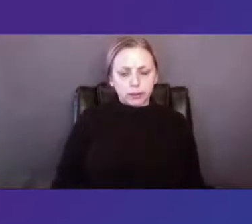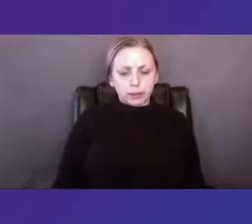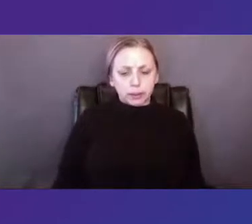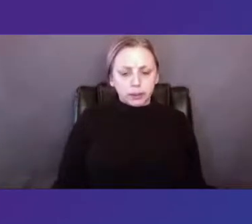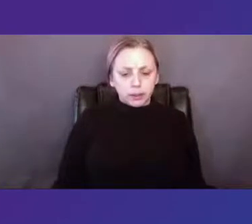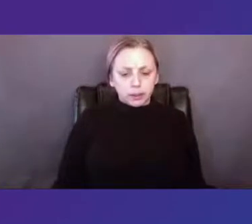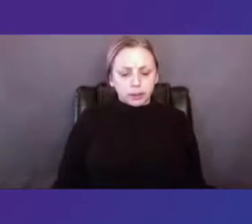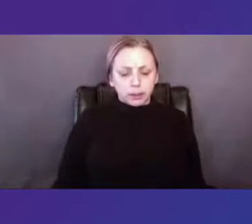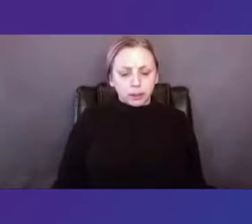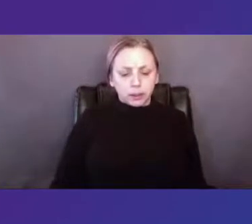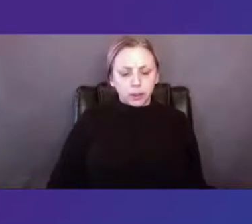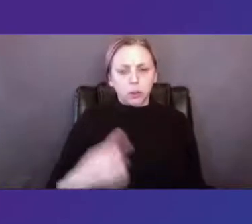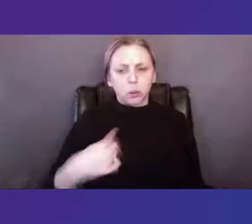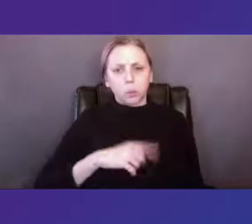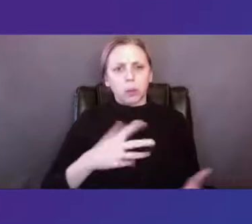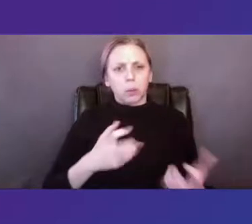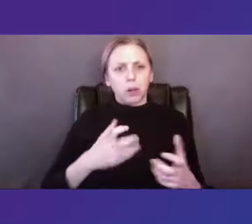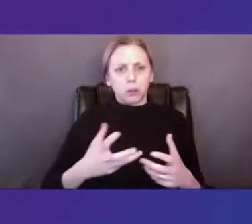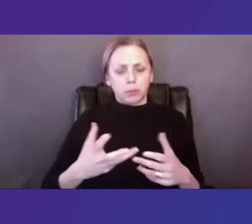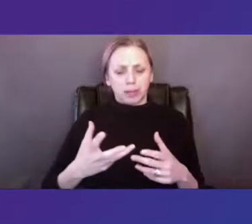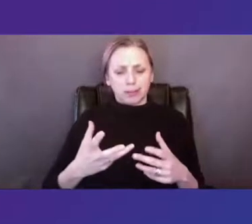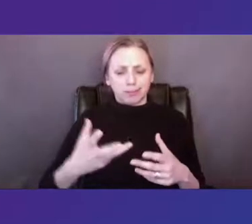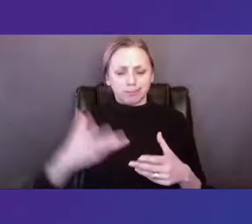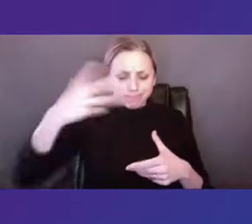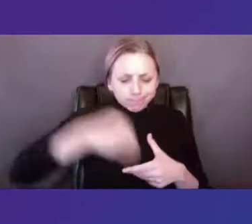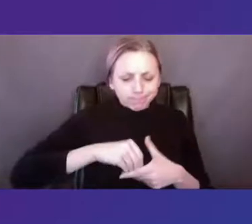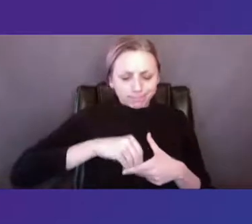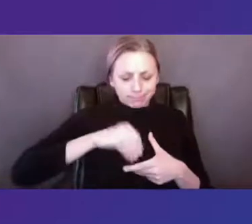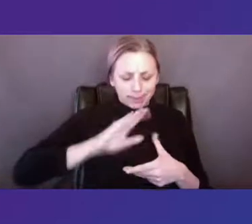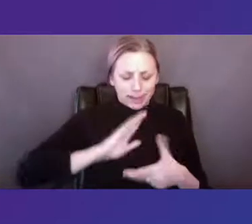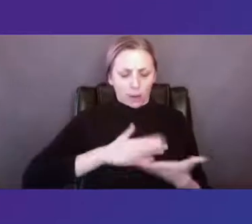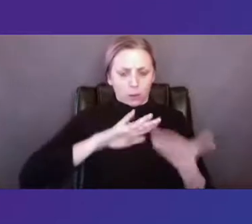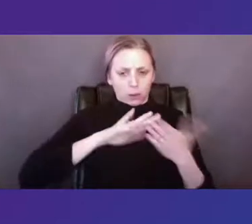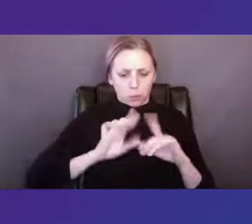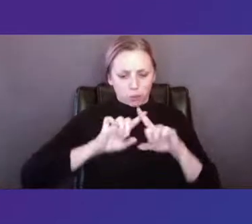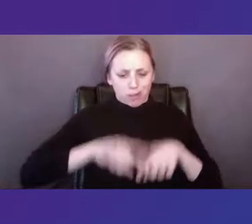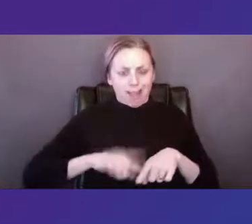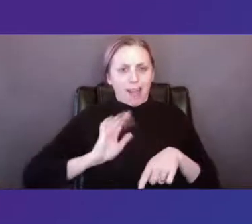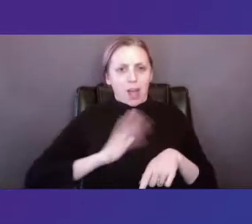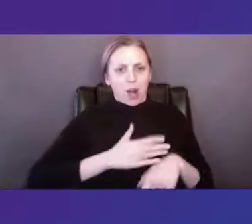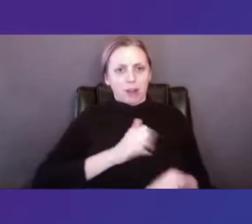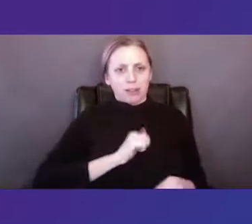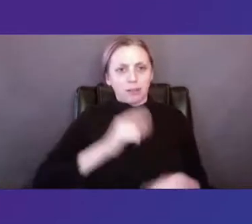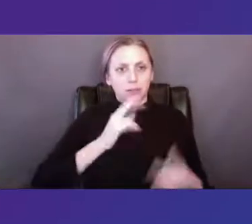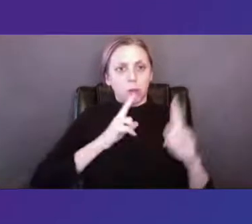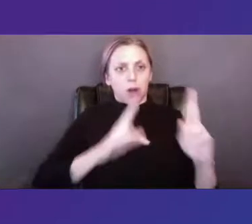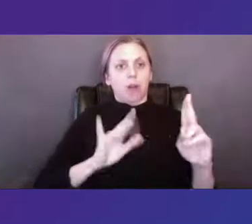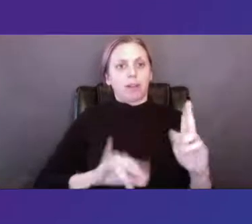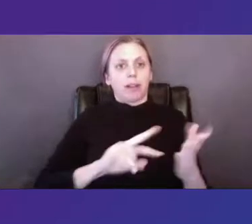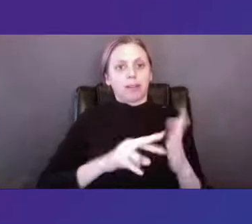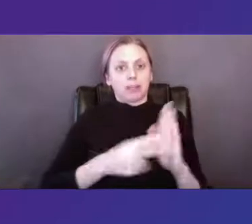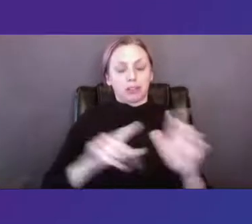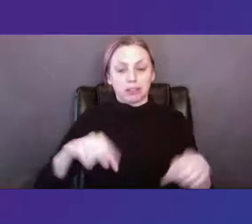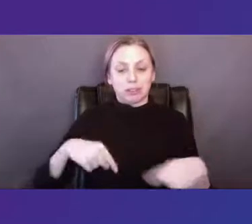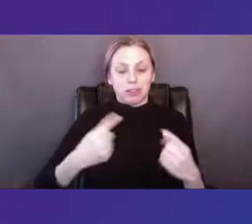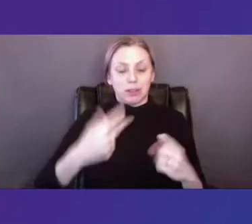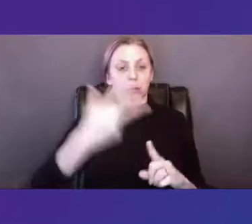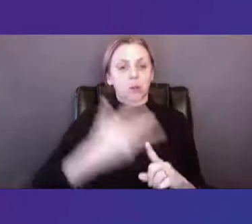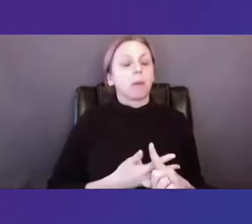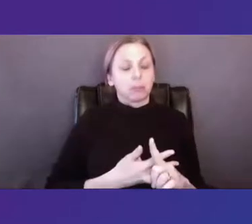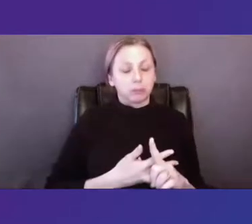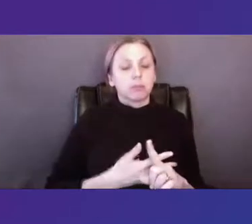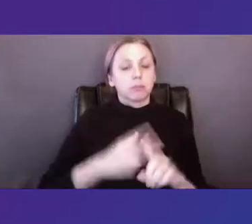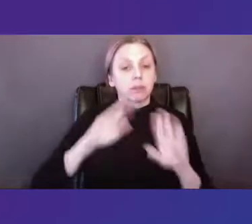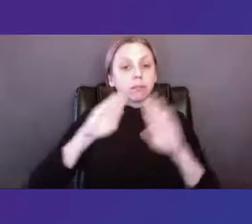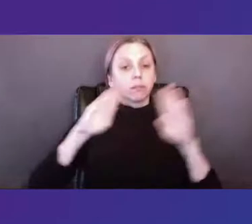intimate and interdependent community relationships to honor this intention over the past three months we focused